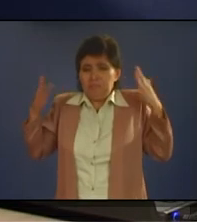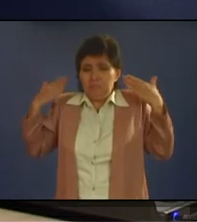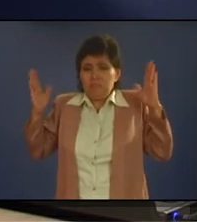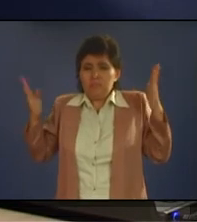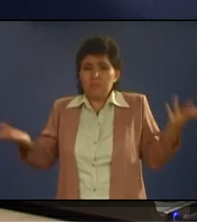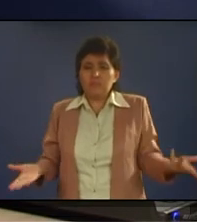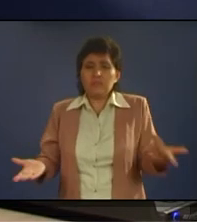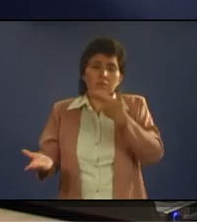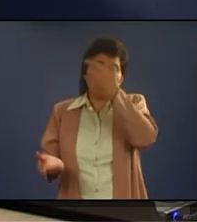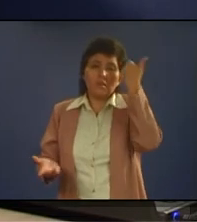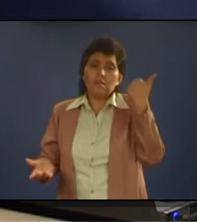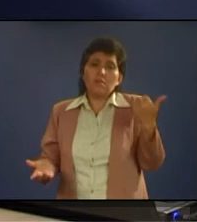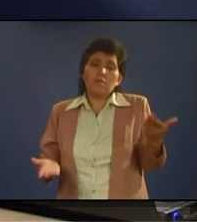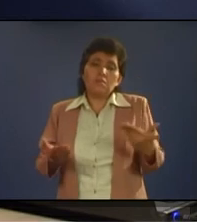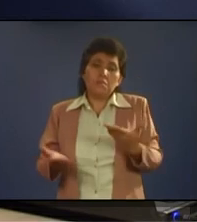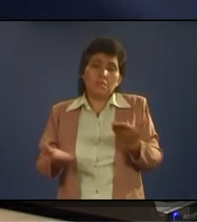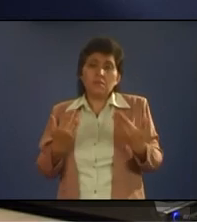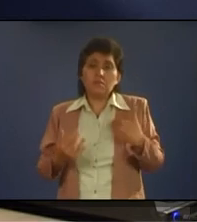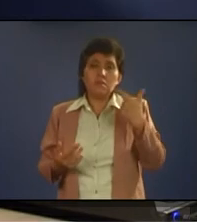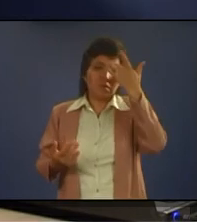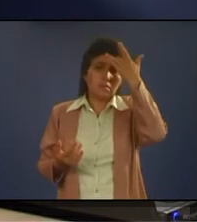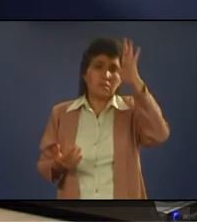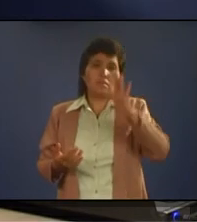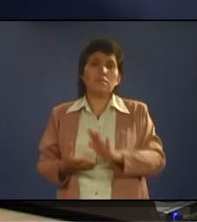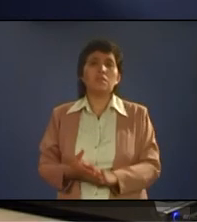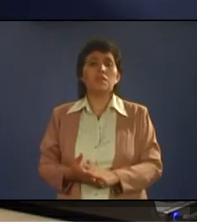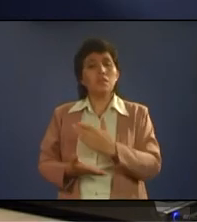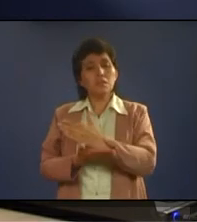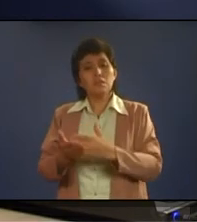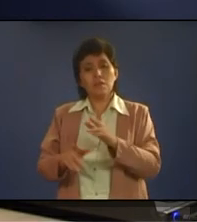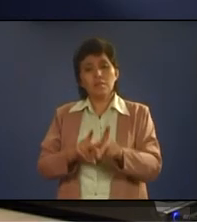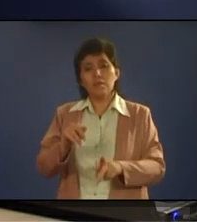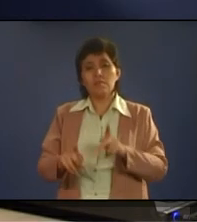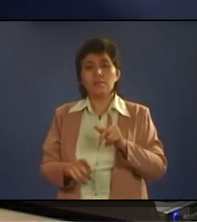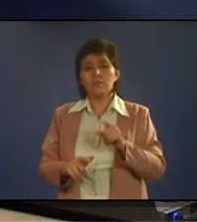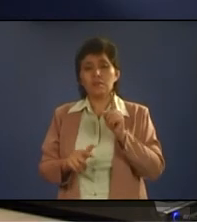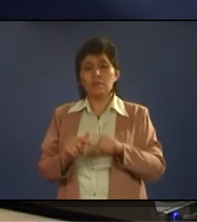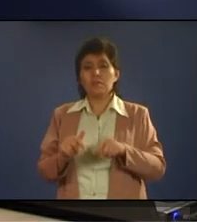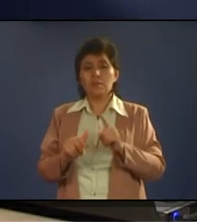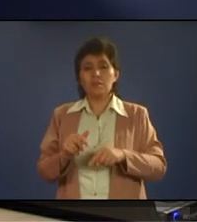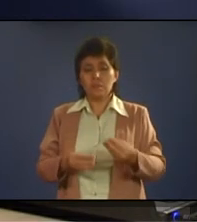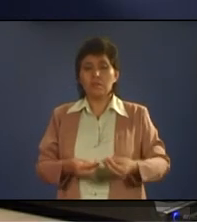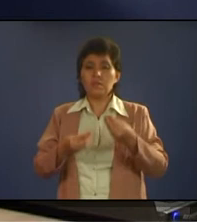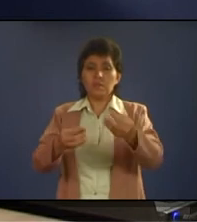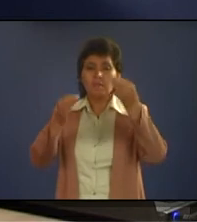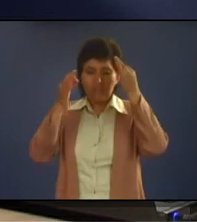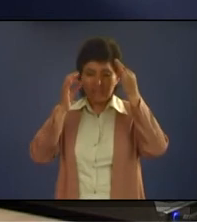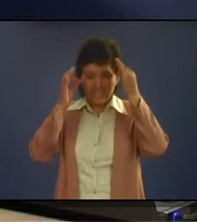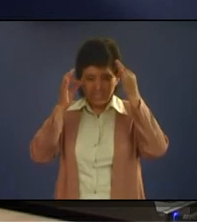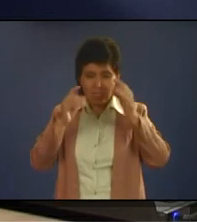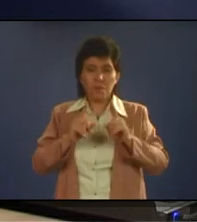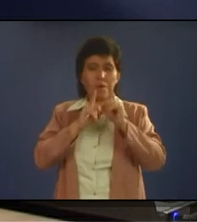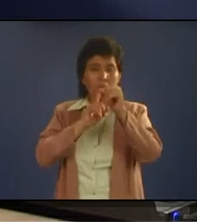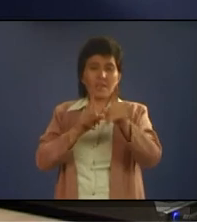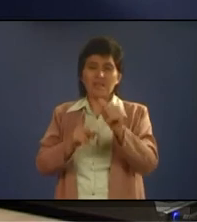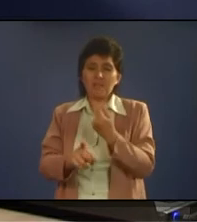okay now and some people are not able to give definite answers but this kind of leaders they are able to